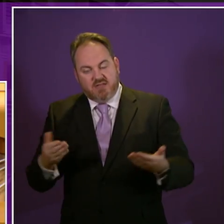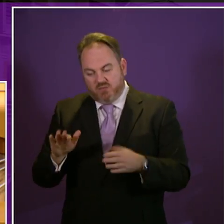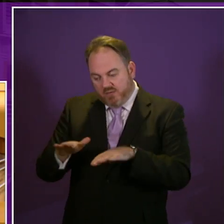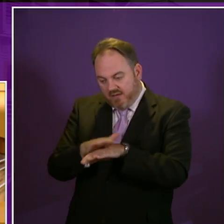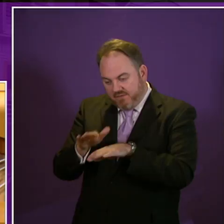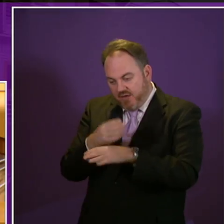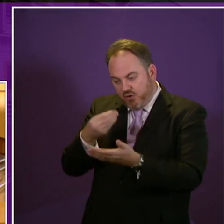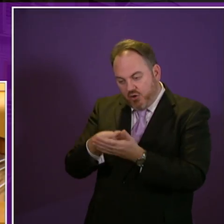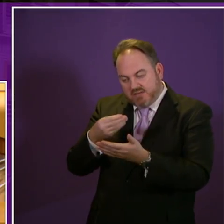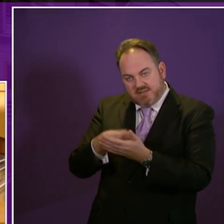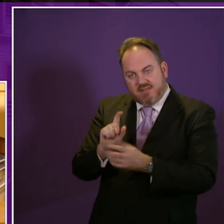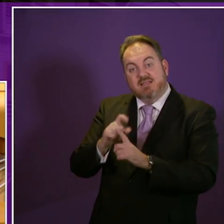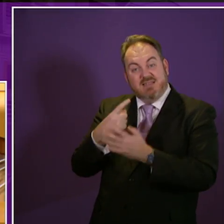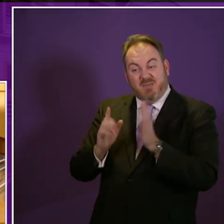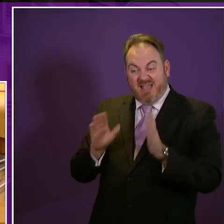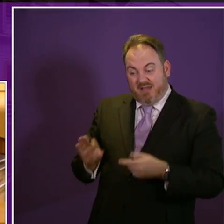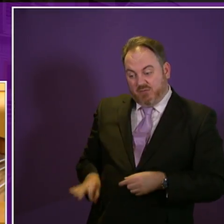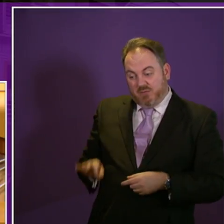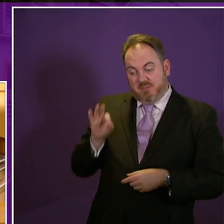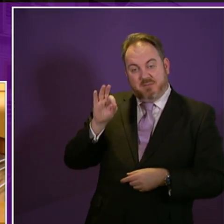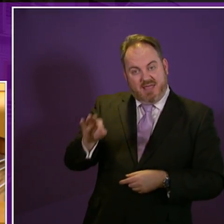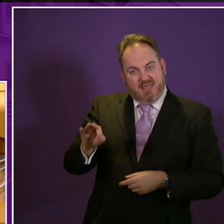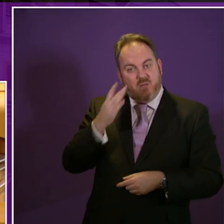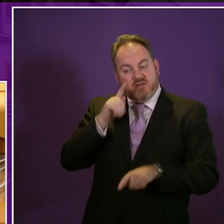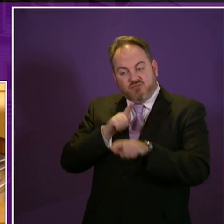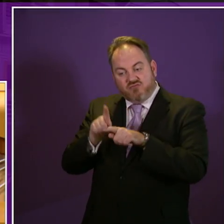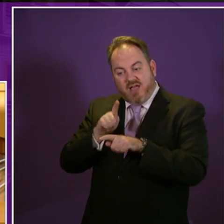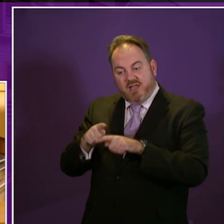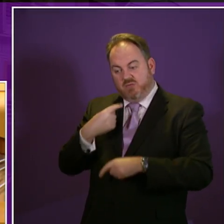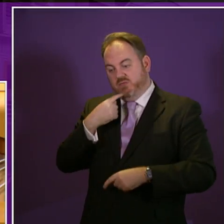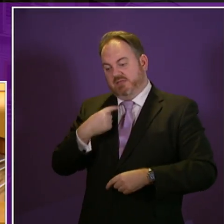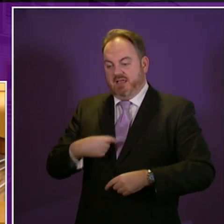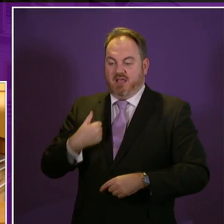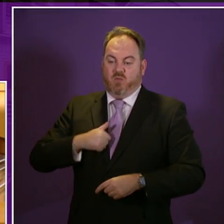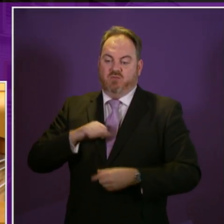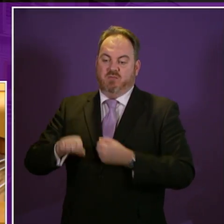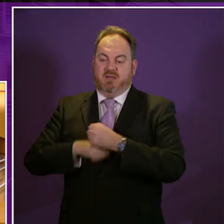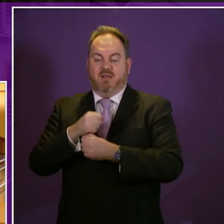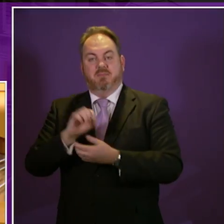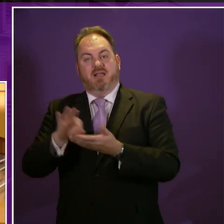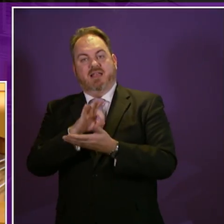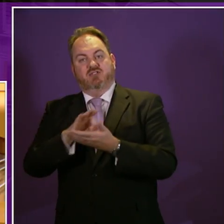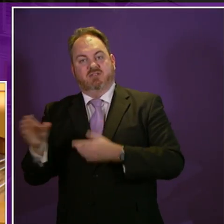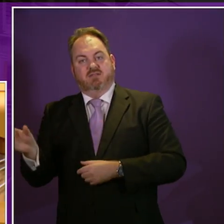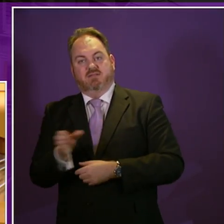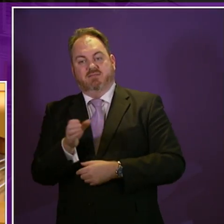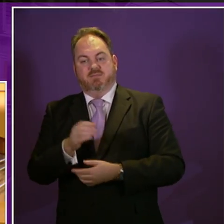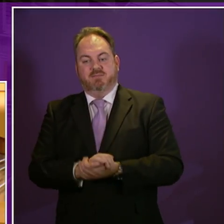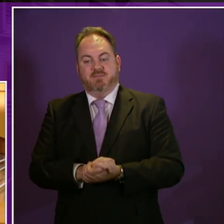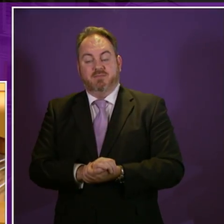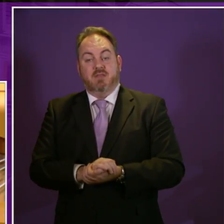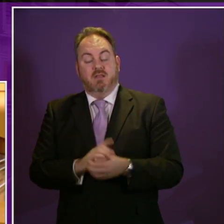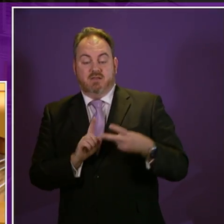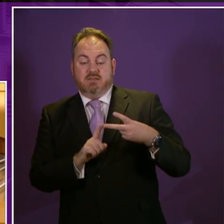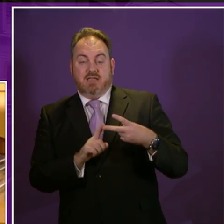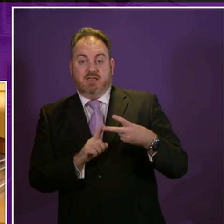costs disabled people face when standing for election. And Jeremy Balfour has already made comment on that. The